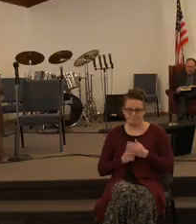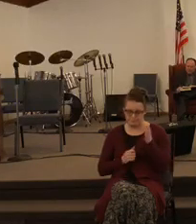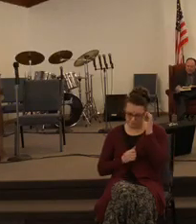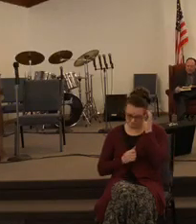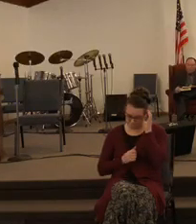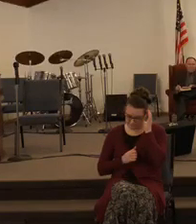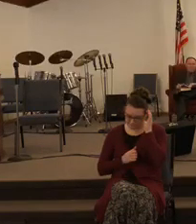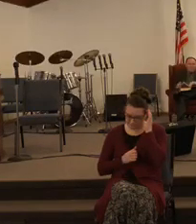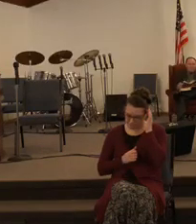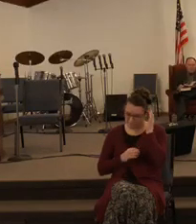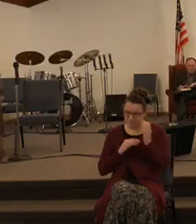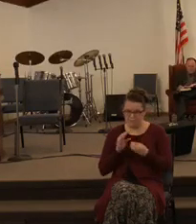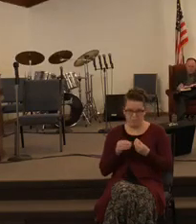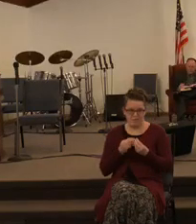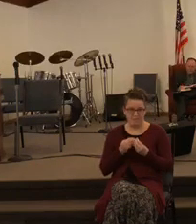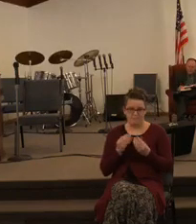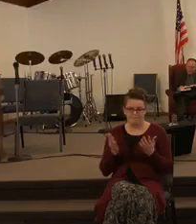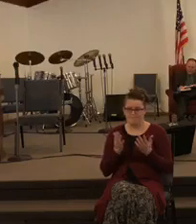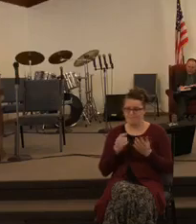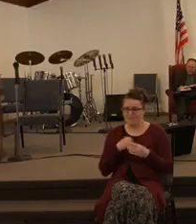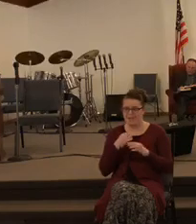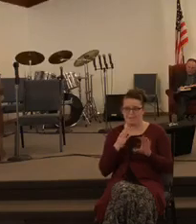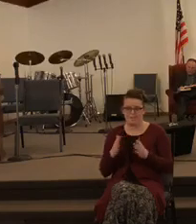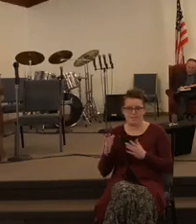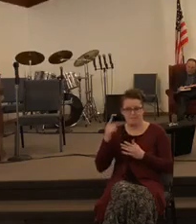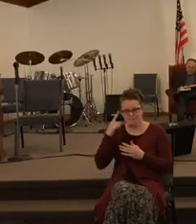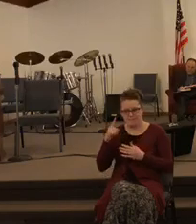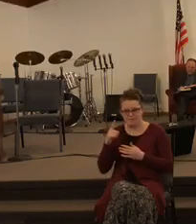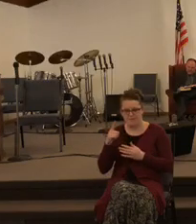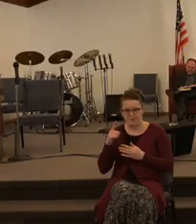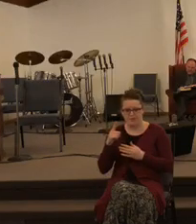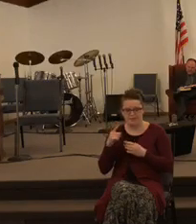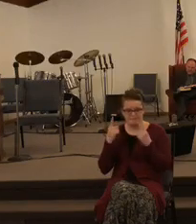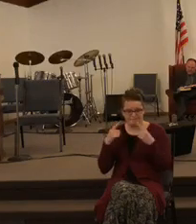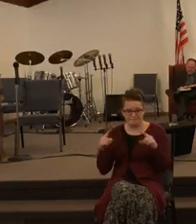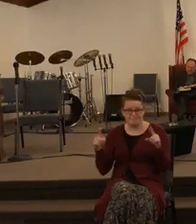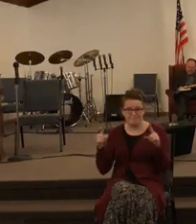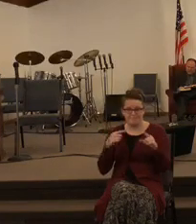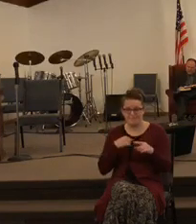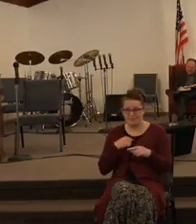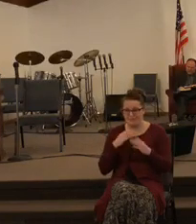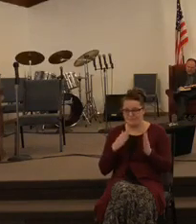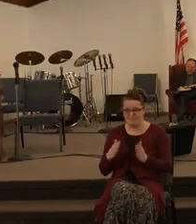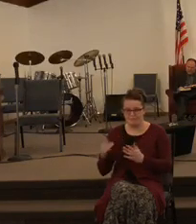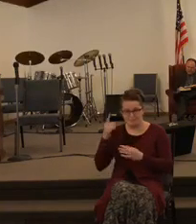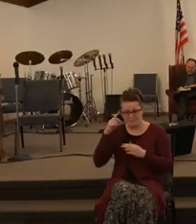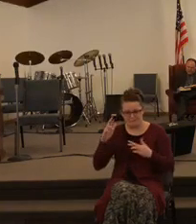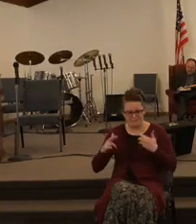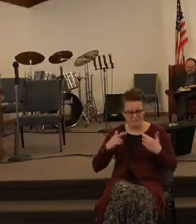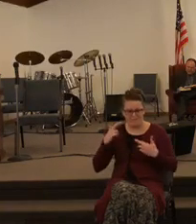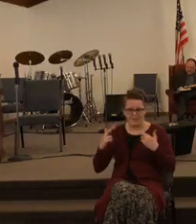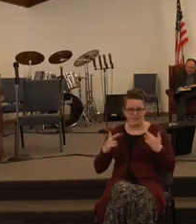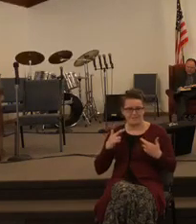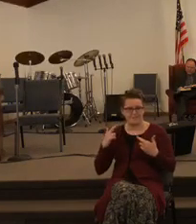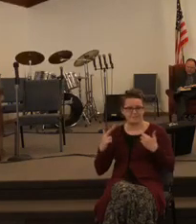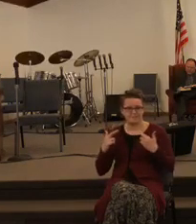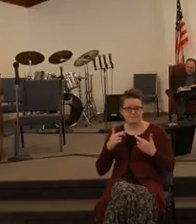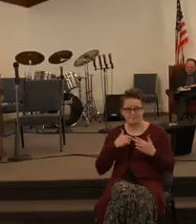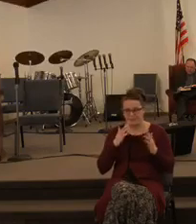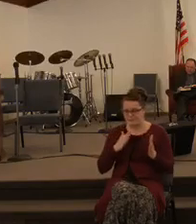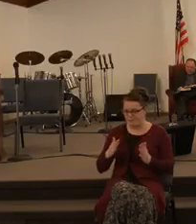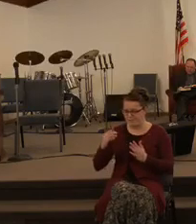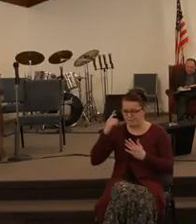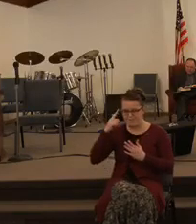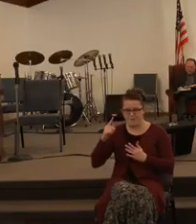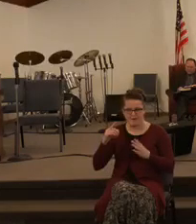what I'm preparing for is for us to move forward what I'm preparing for is revival what I'm preparing for